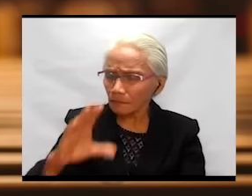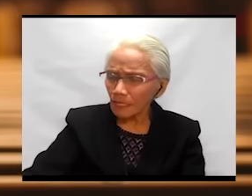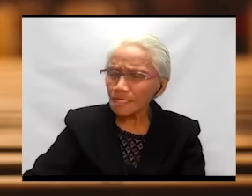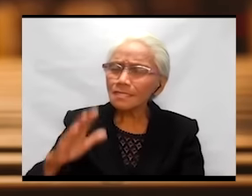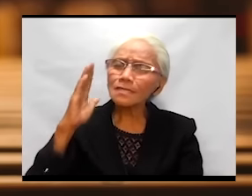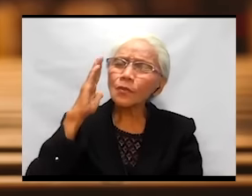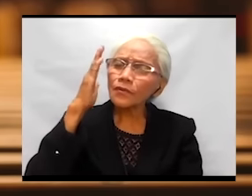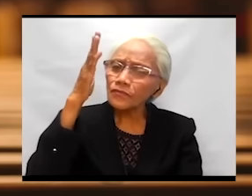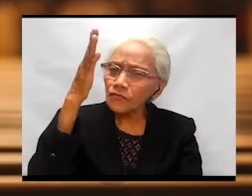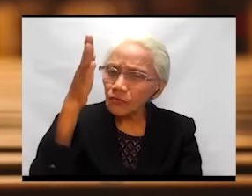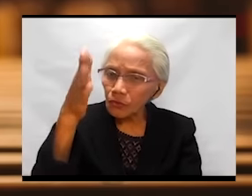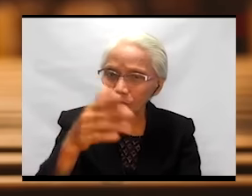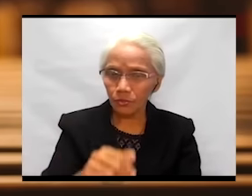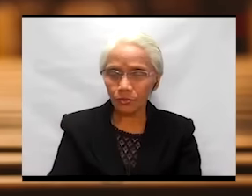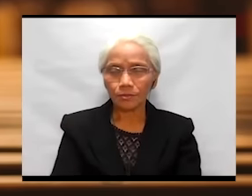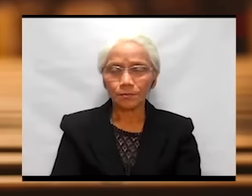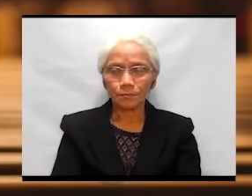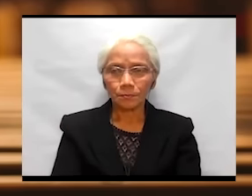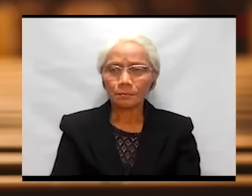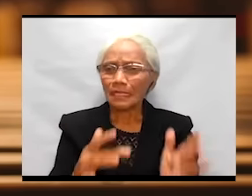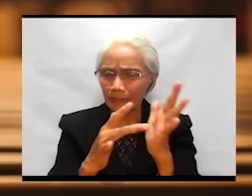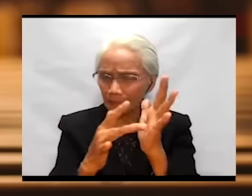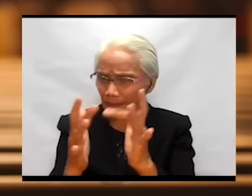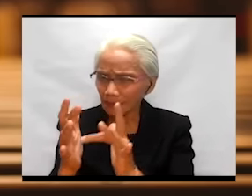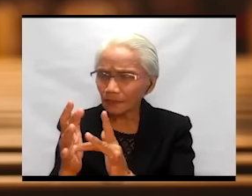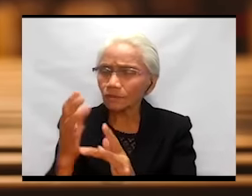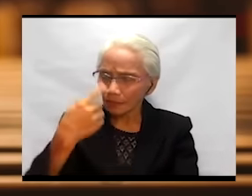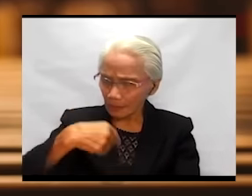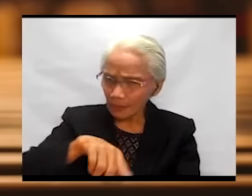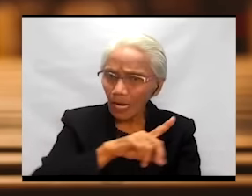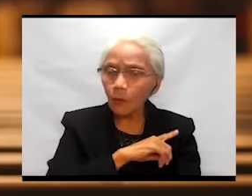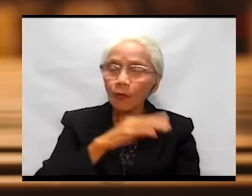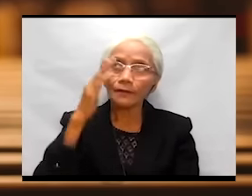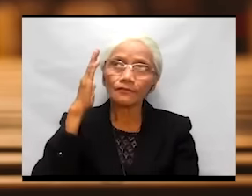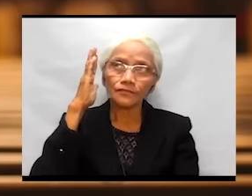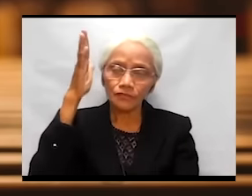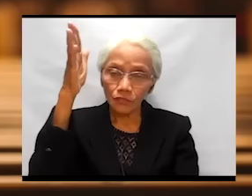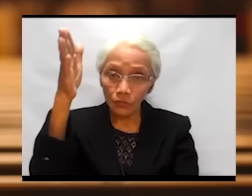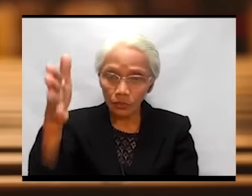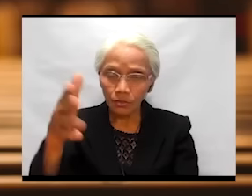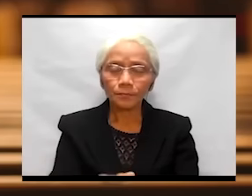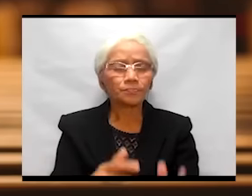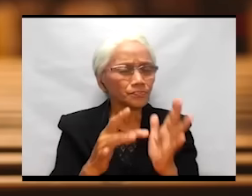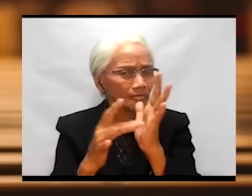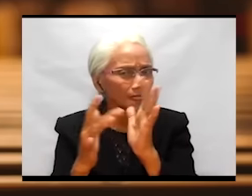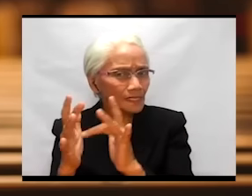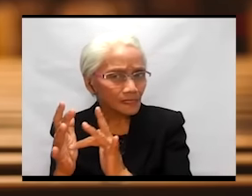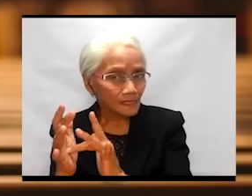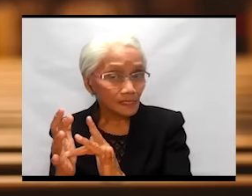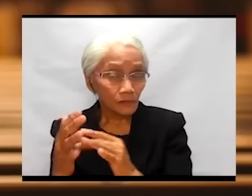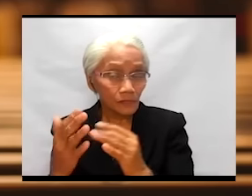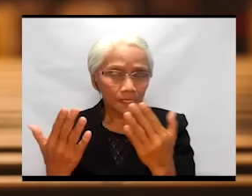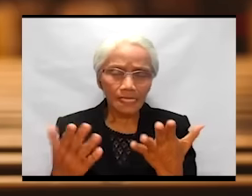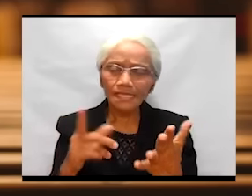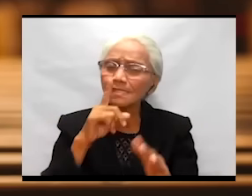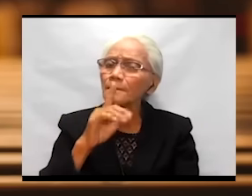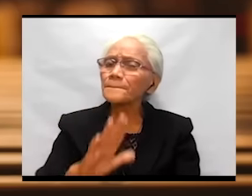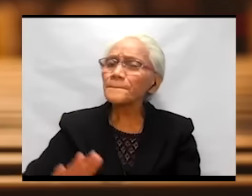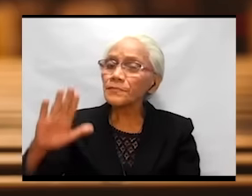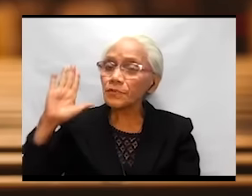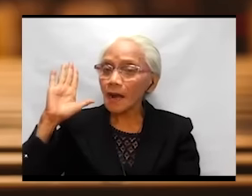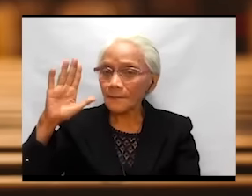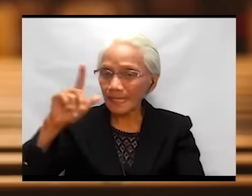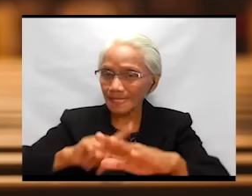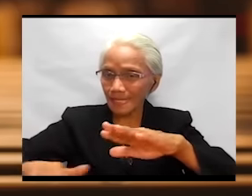our future. He is our future. He is the